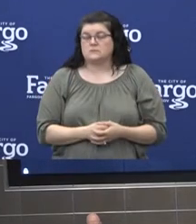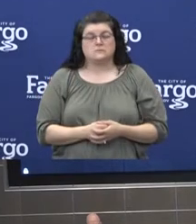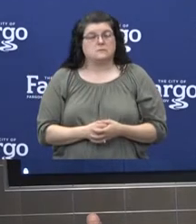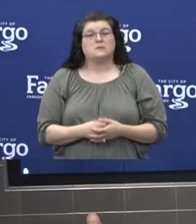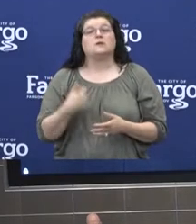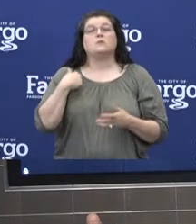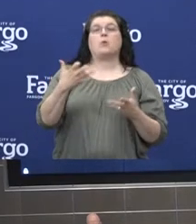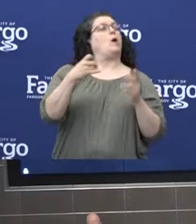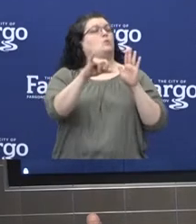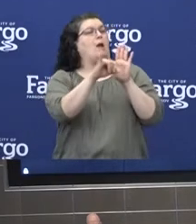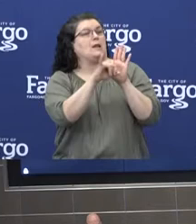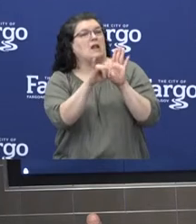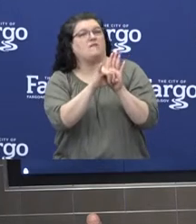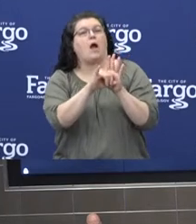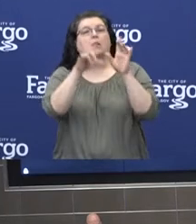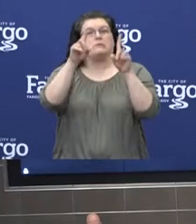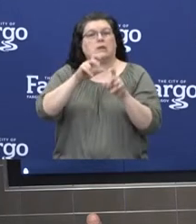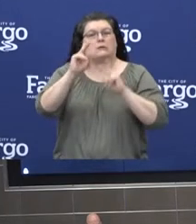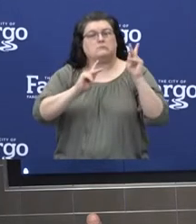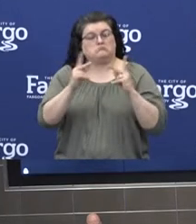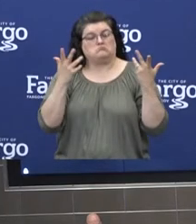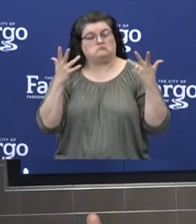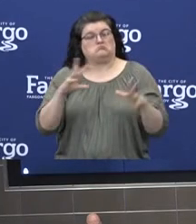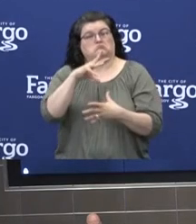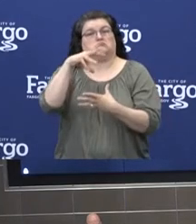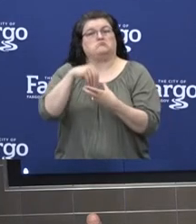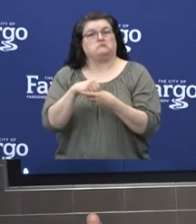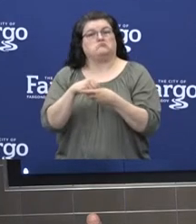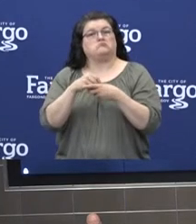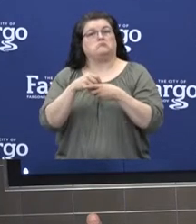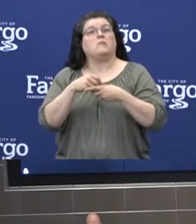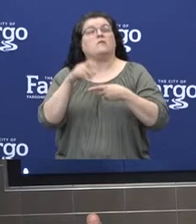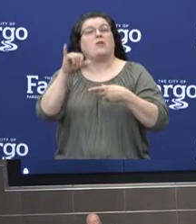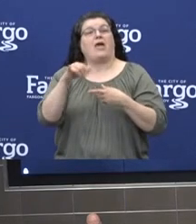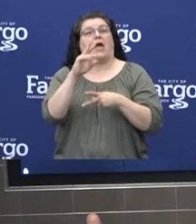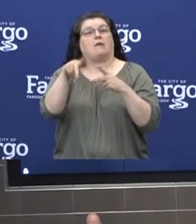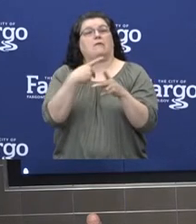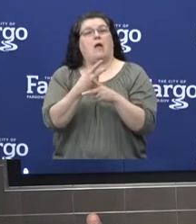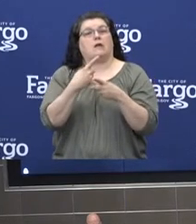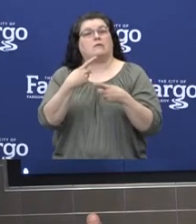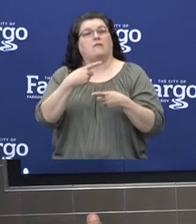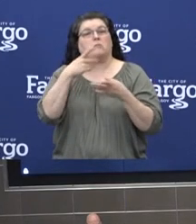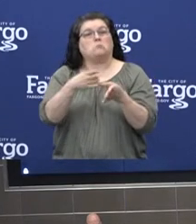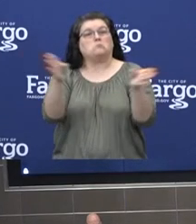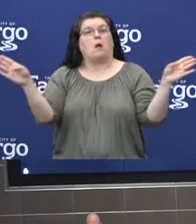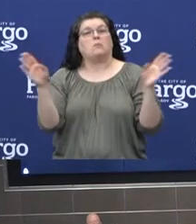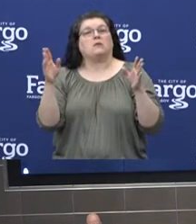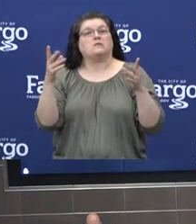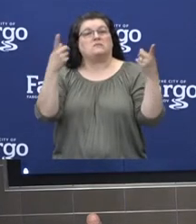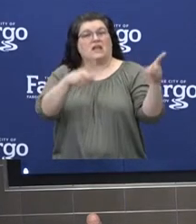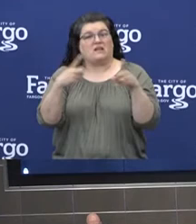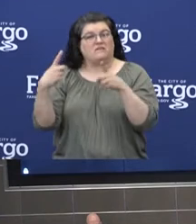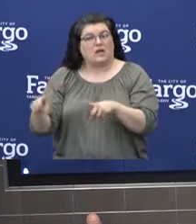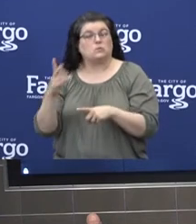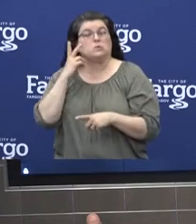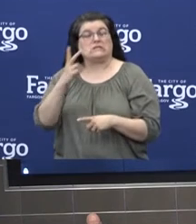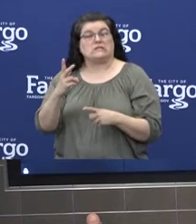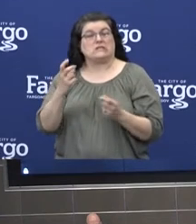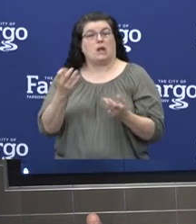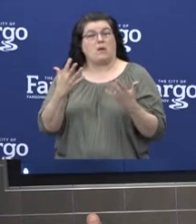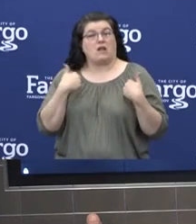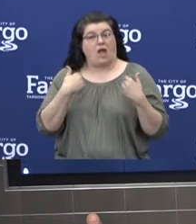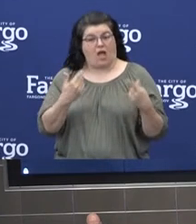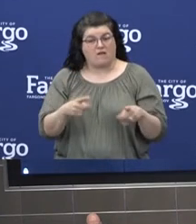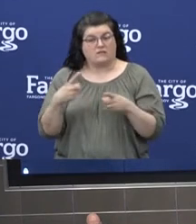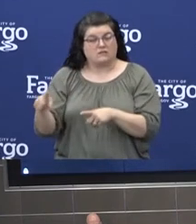testing individuals who may have participated in large public events will improve the ability to identify the cases, and then